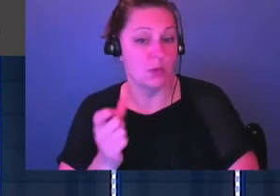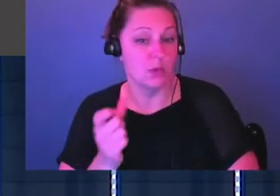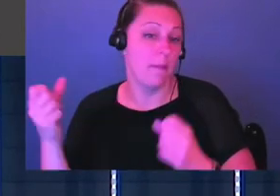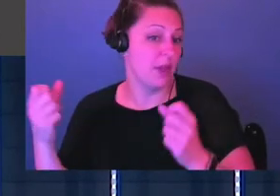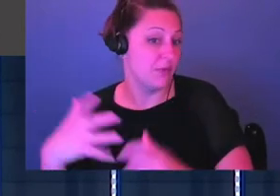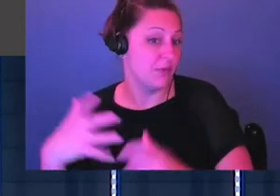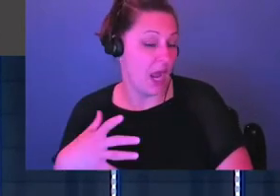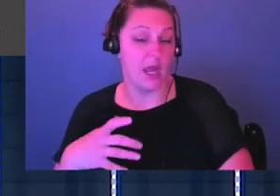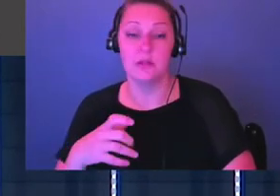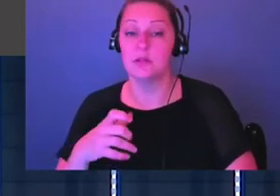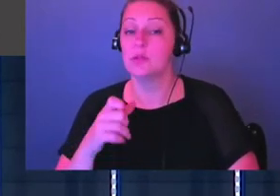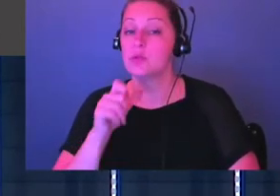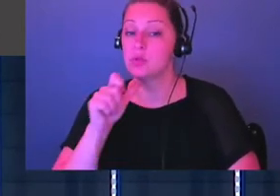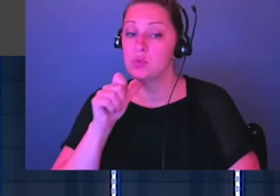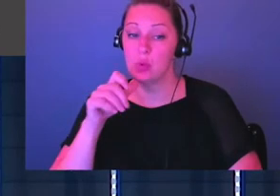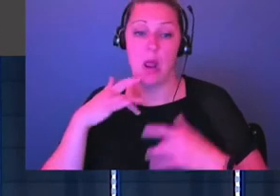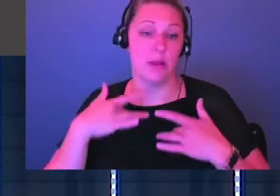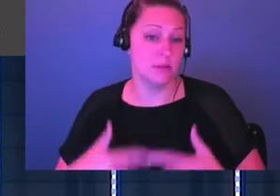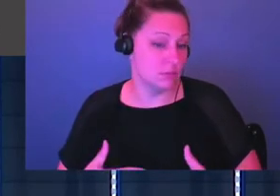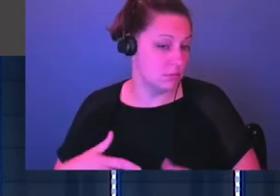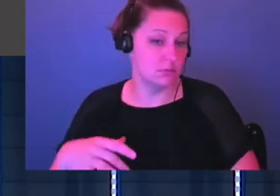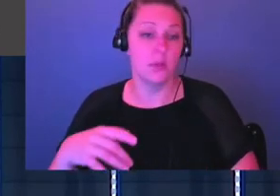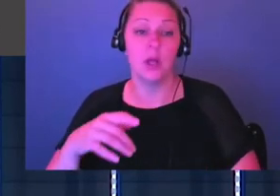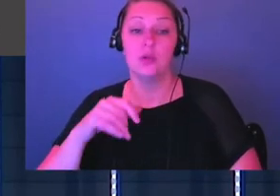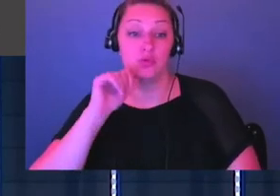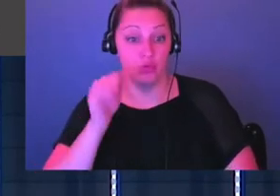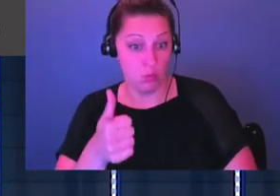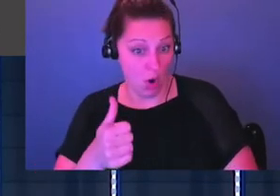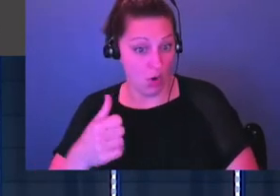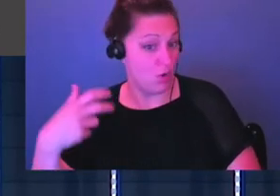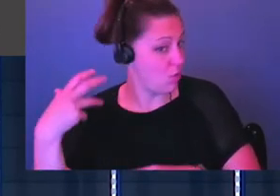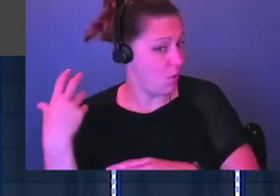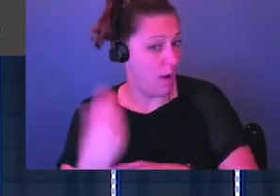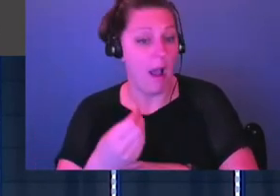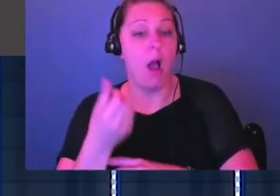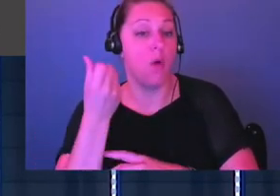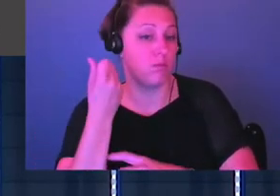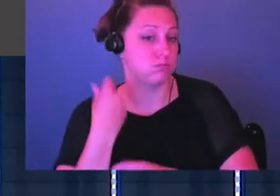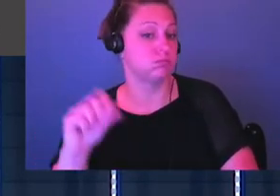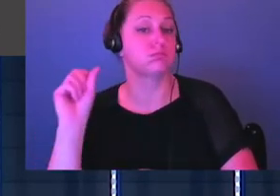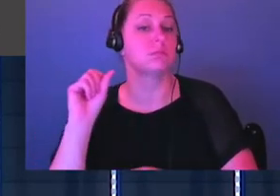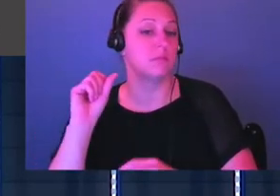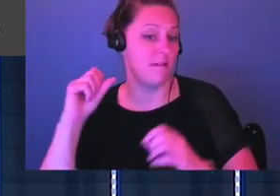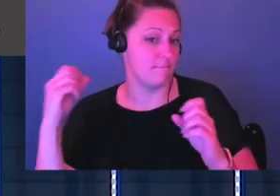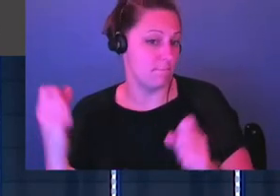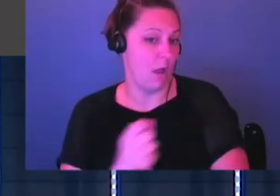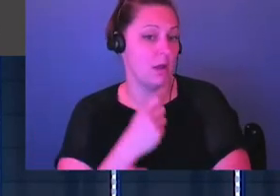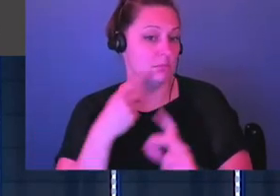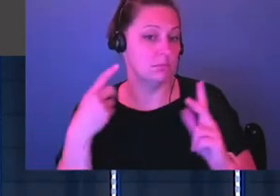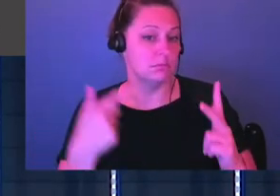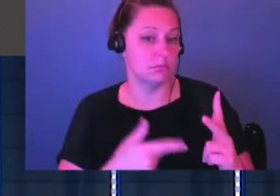Do not be discouraged. Go out to face them tomorrow, and the Lord will be with you.